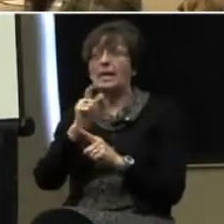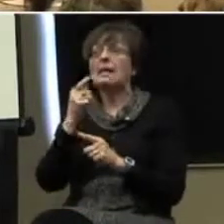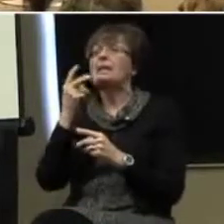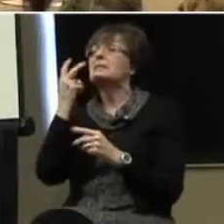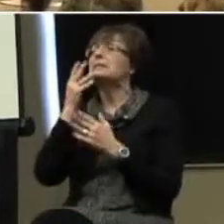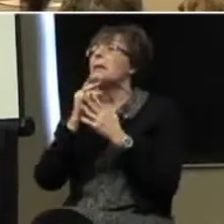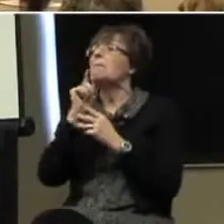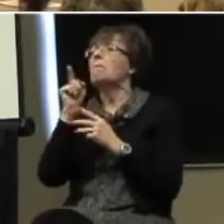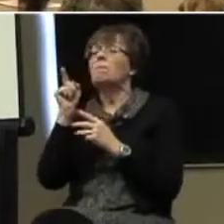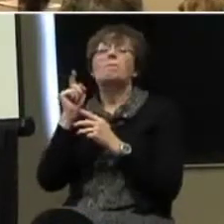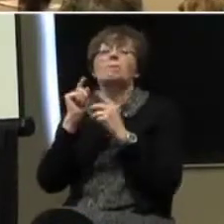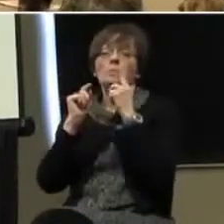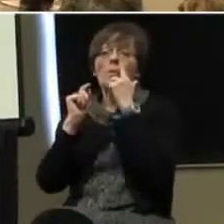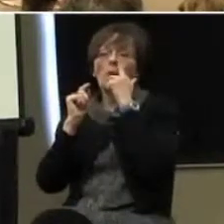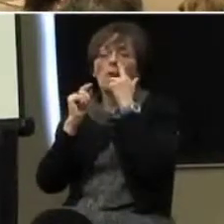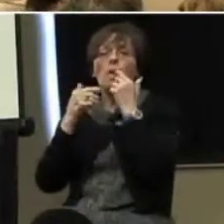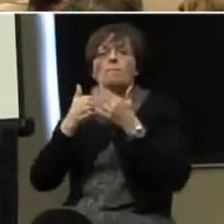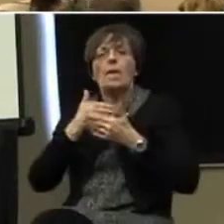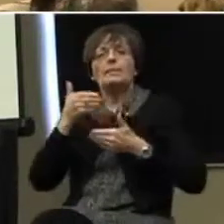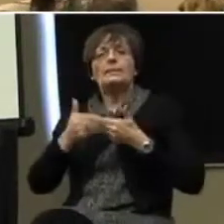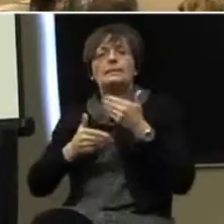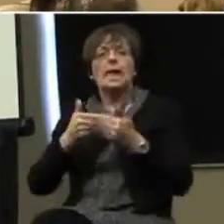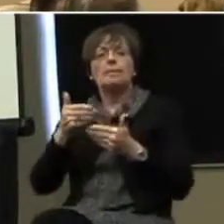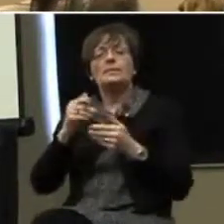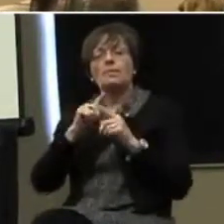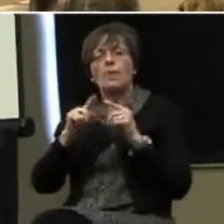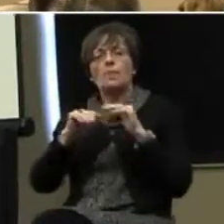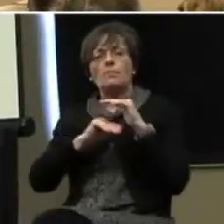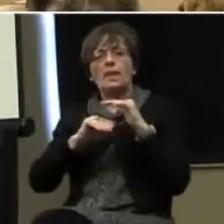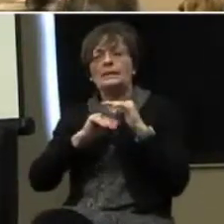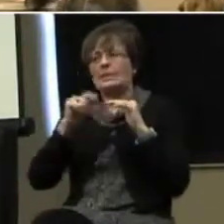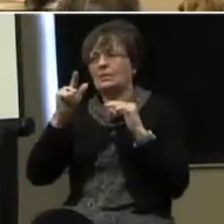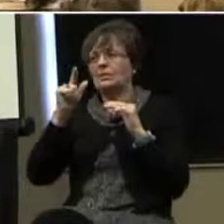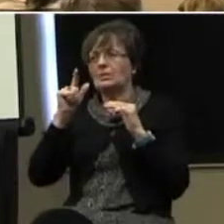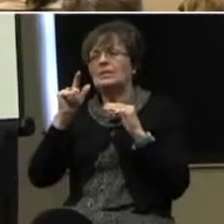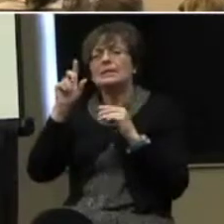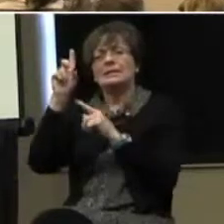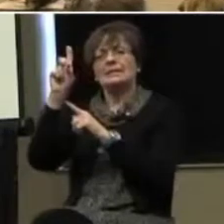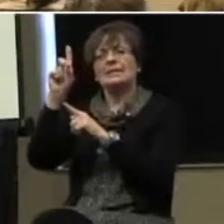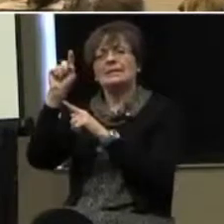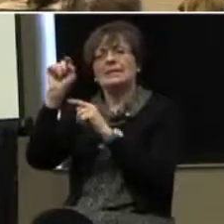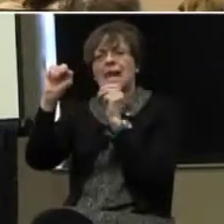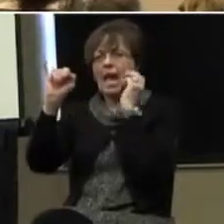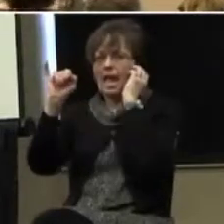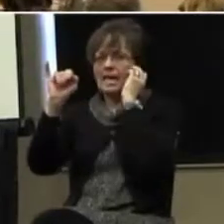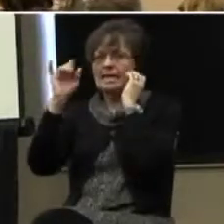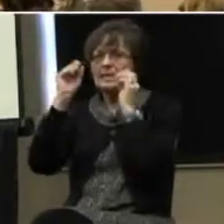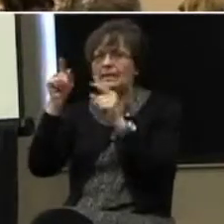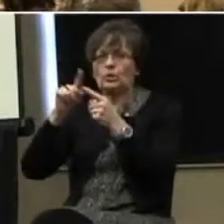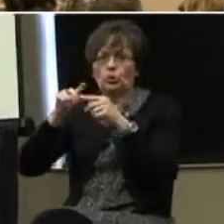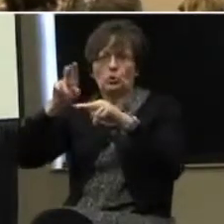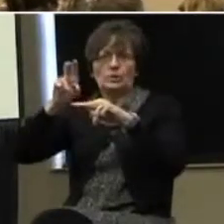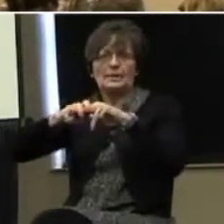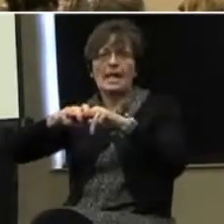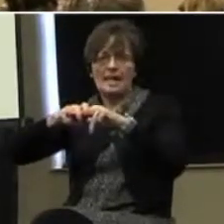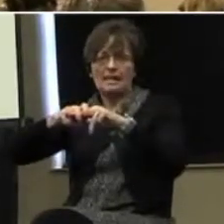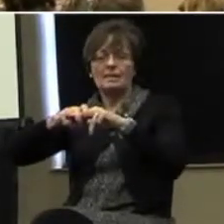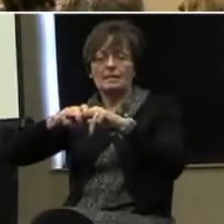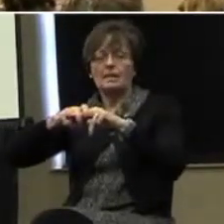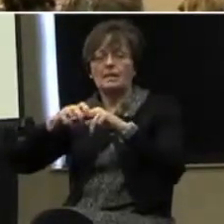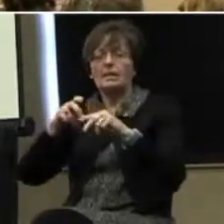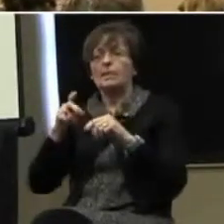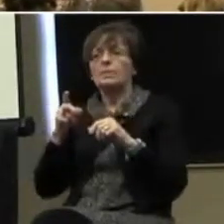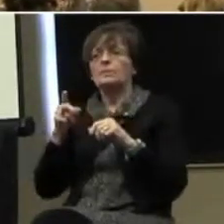shakes. And it starts with baby steps. But basically you're teaching, I'm going to use DTI to teach her to sit. Okay.